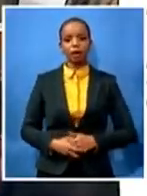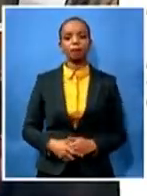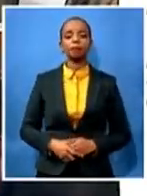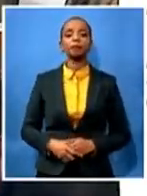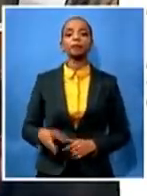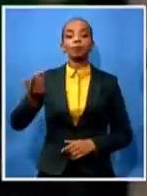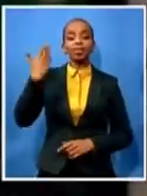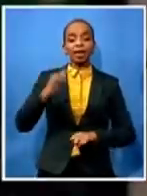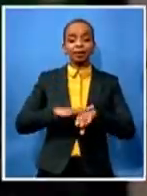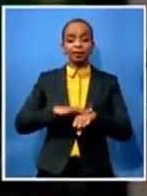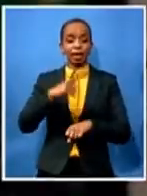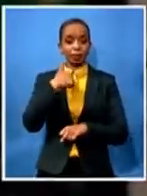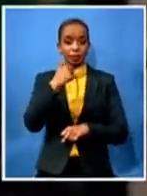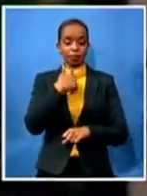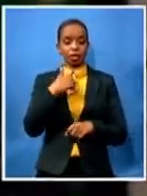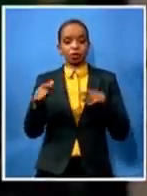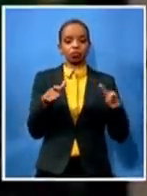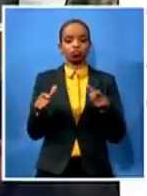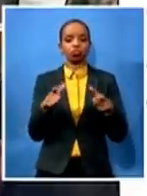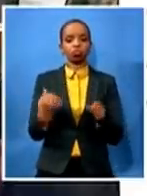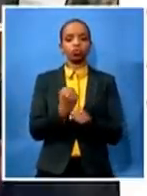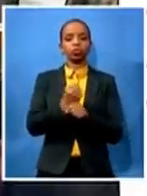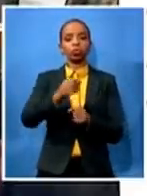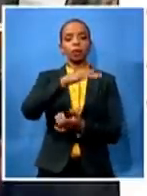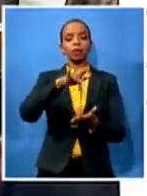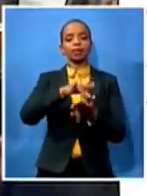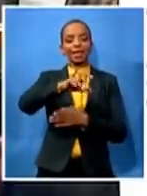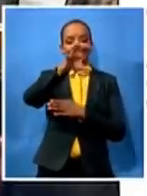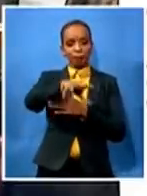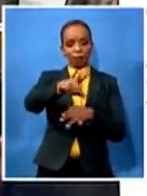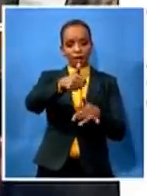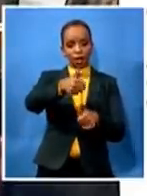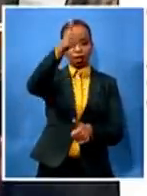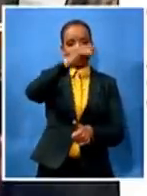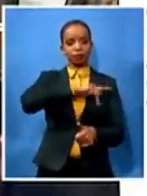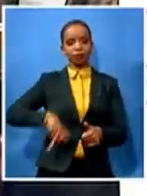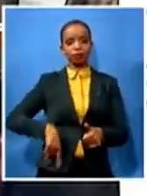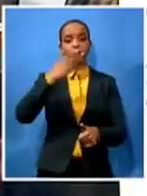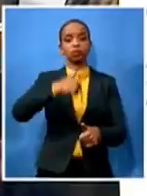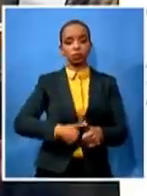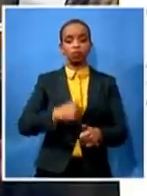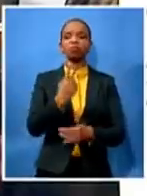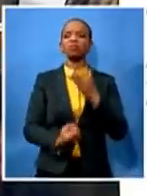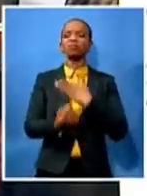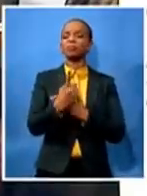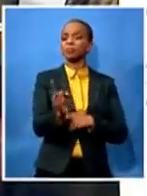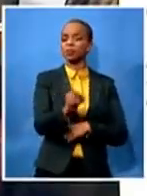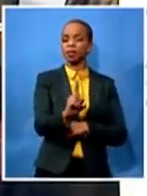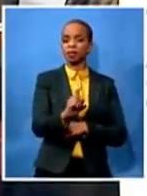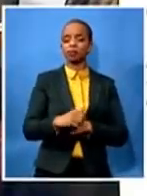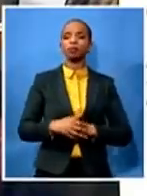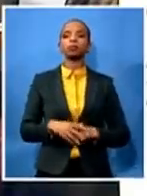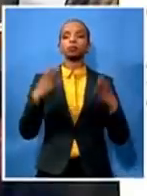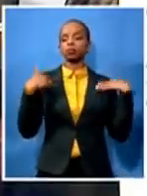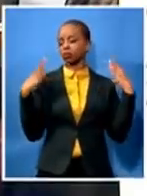was faced with a house breaking whilst i was asleep inside the official